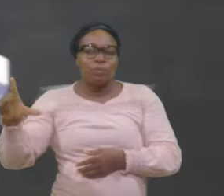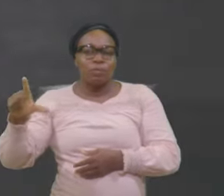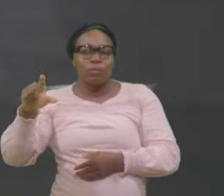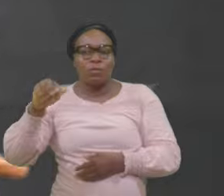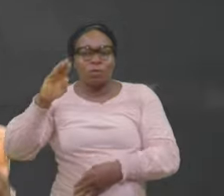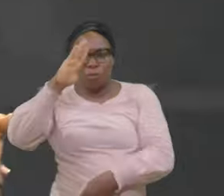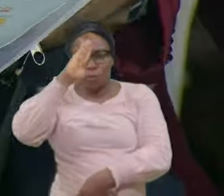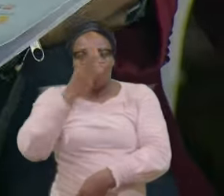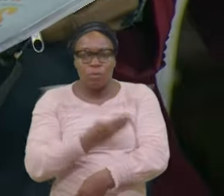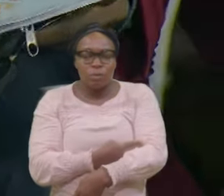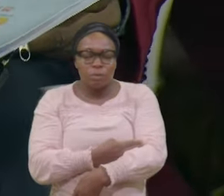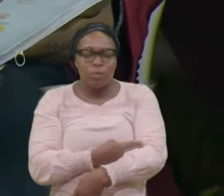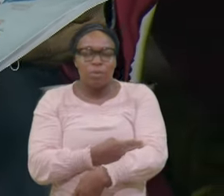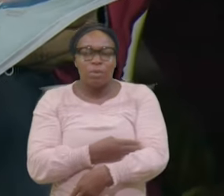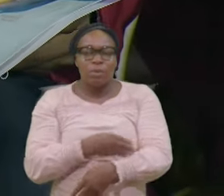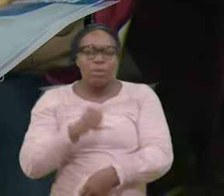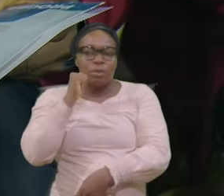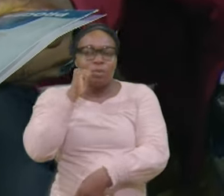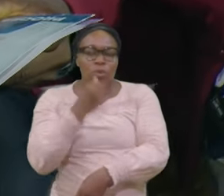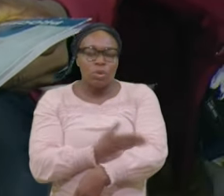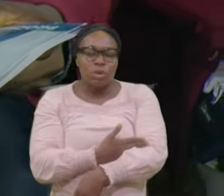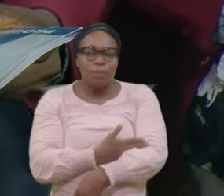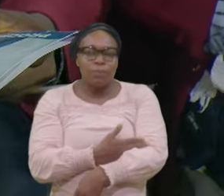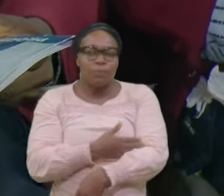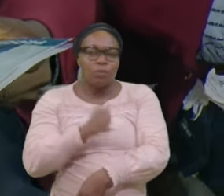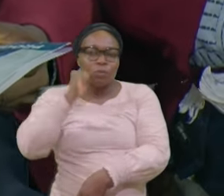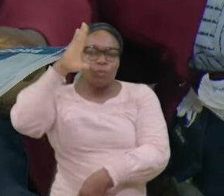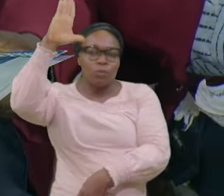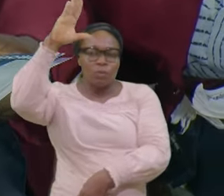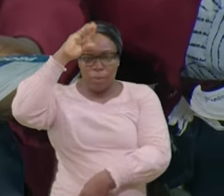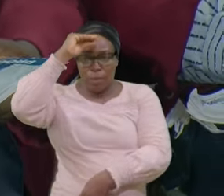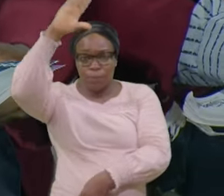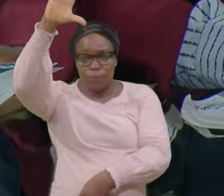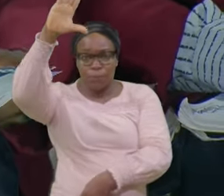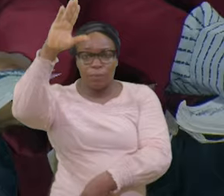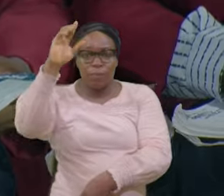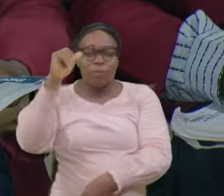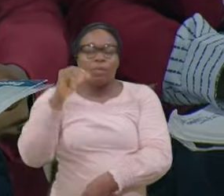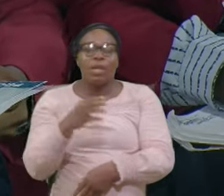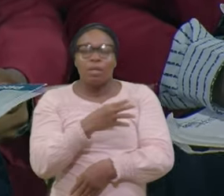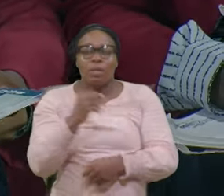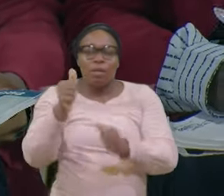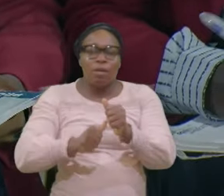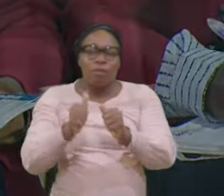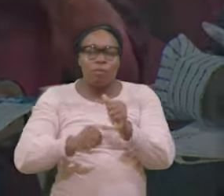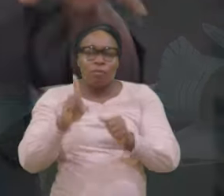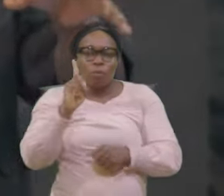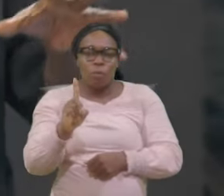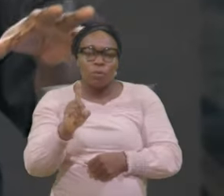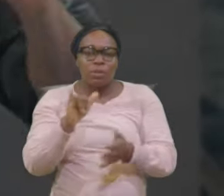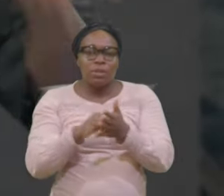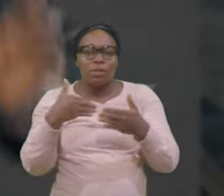elderly Everyone That has strayed away Strayed away from the